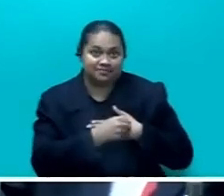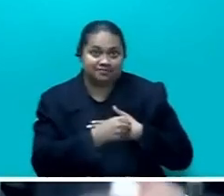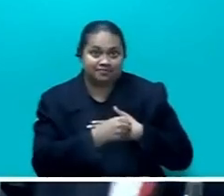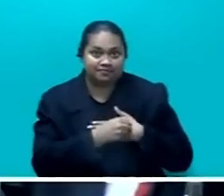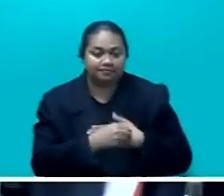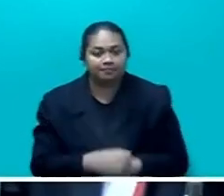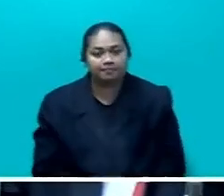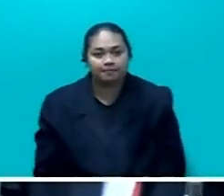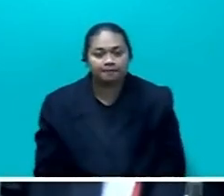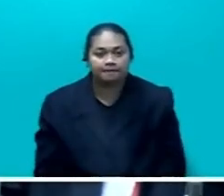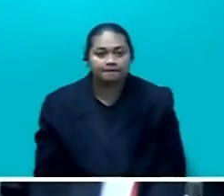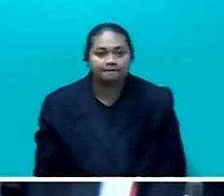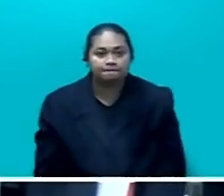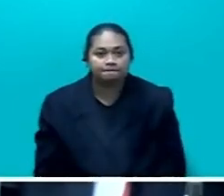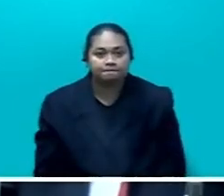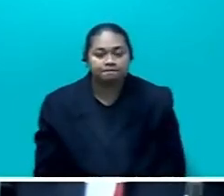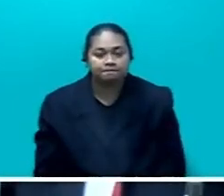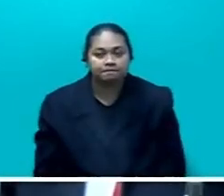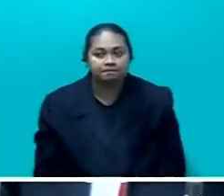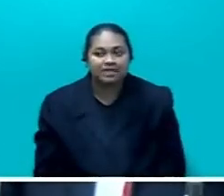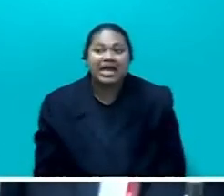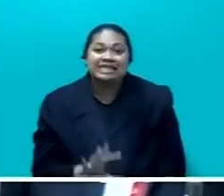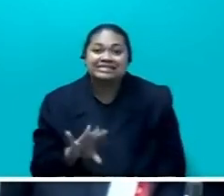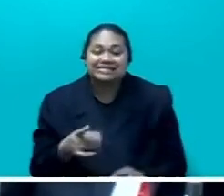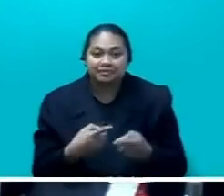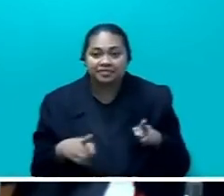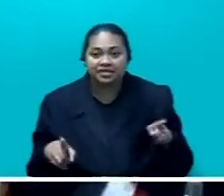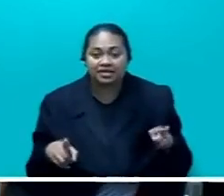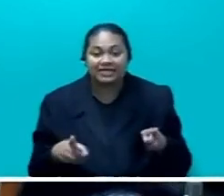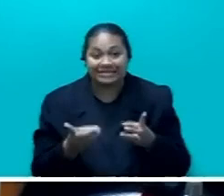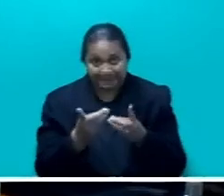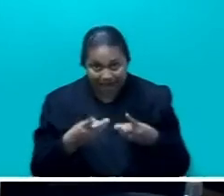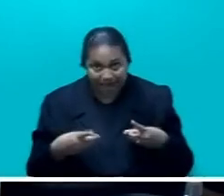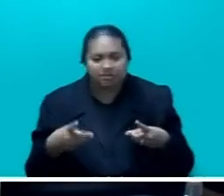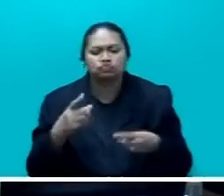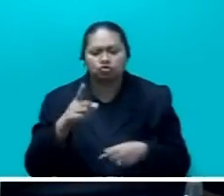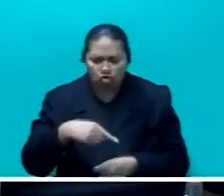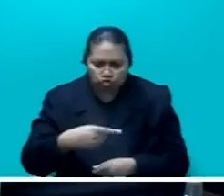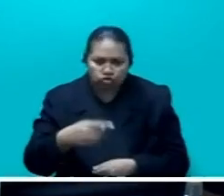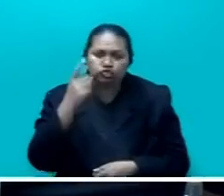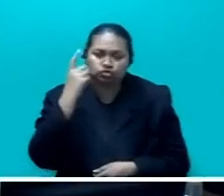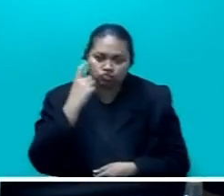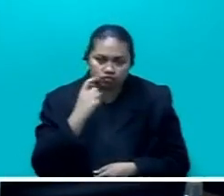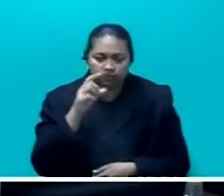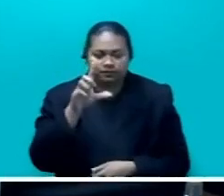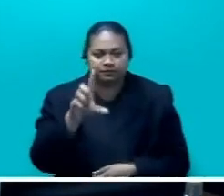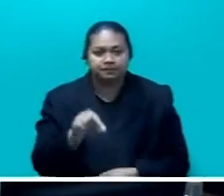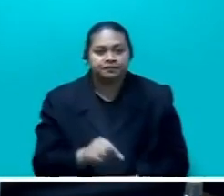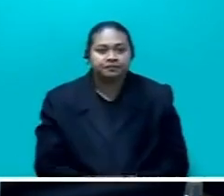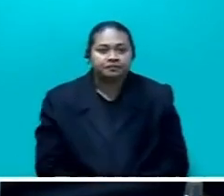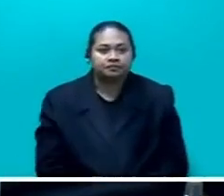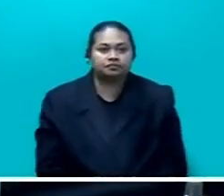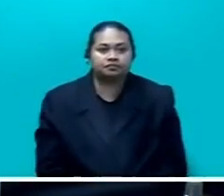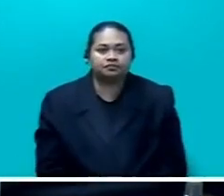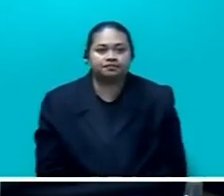that the Department continues to try and do, to be able to